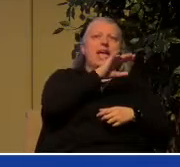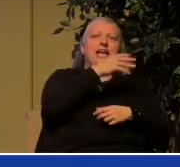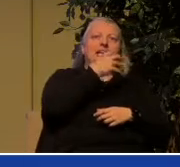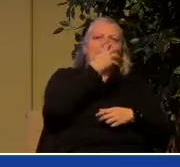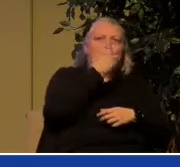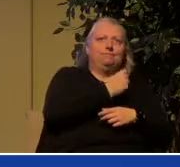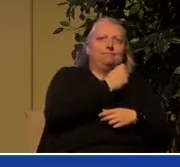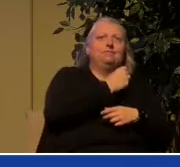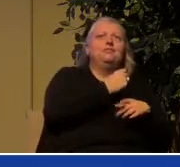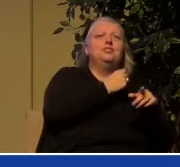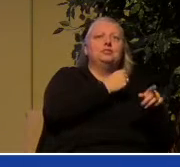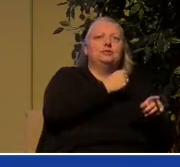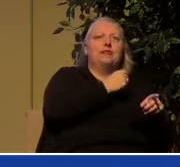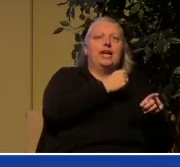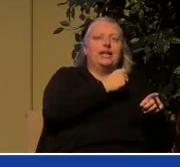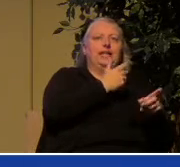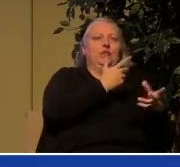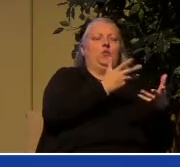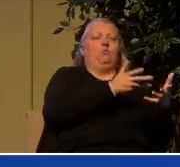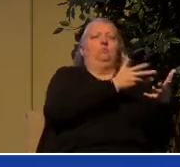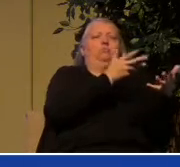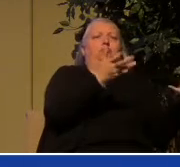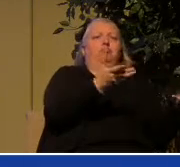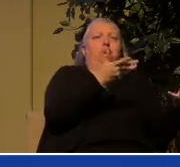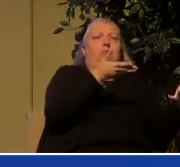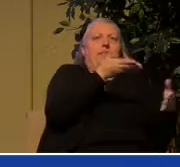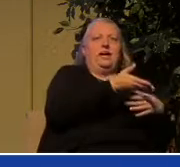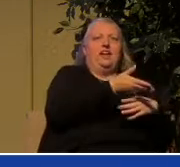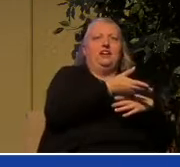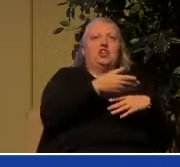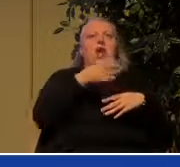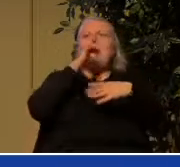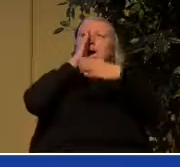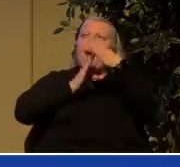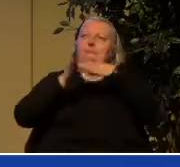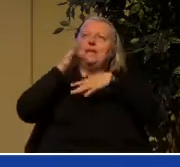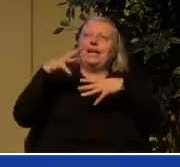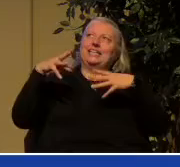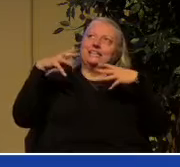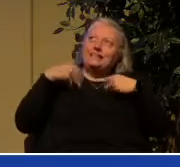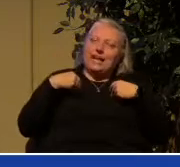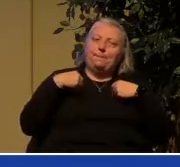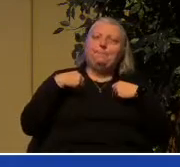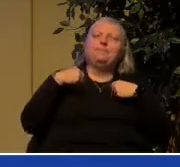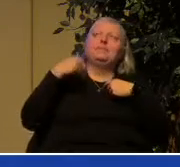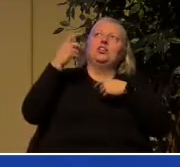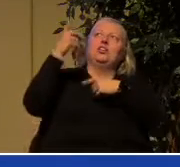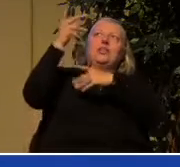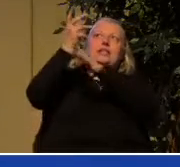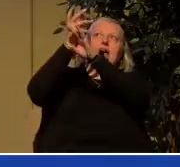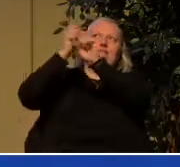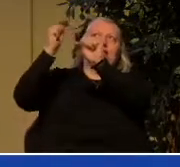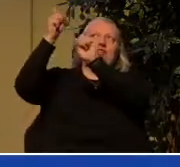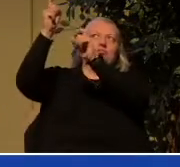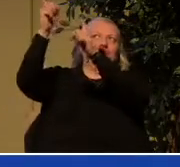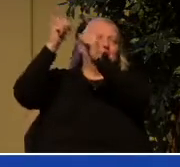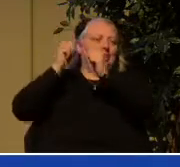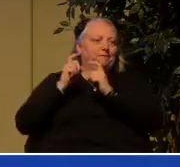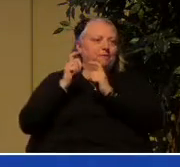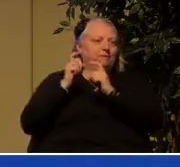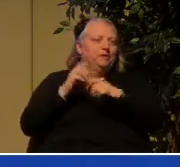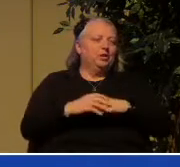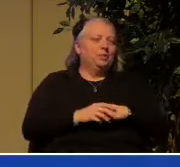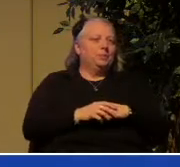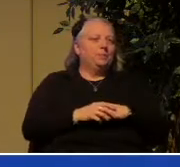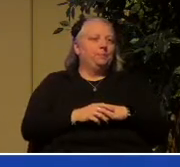which can save you see that's why reading scripture is so important that's why coming to church or